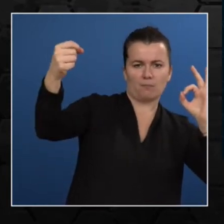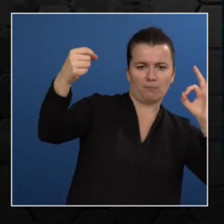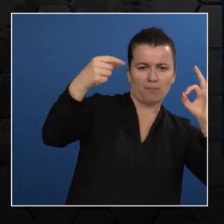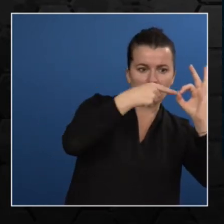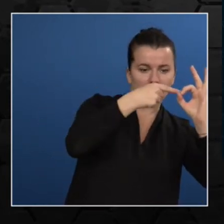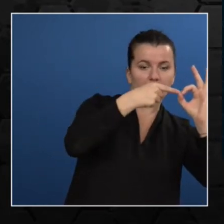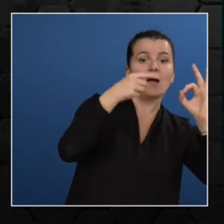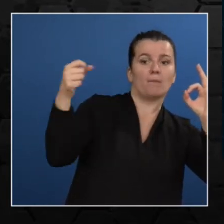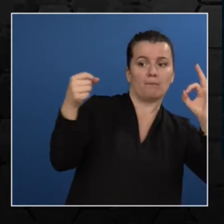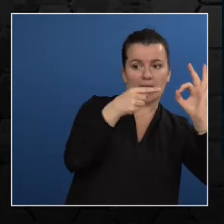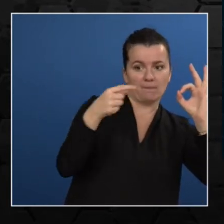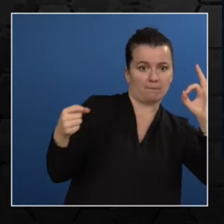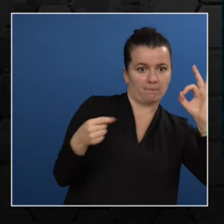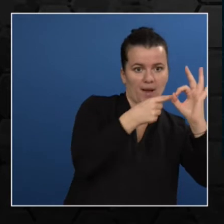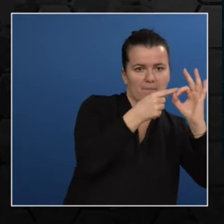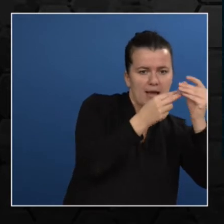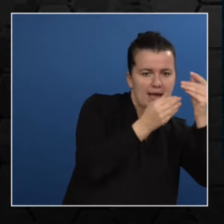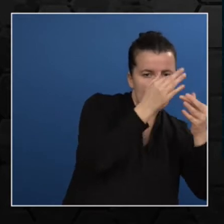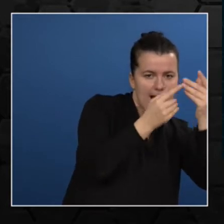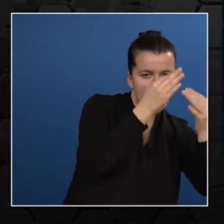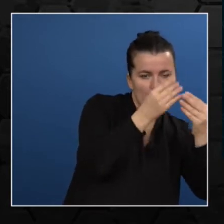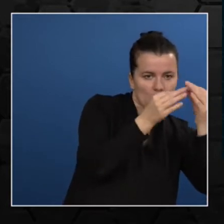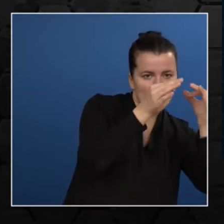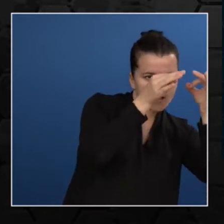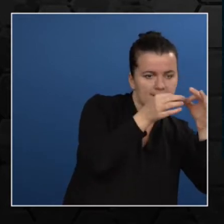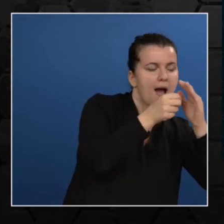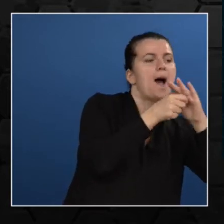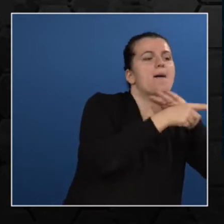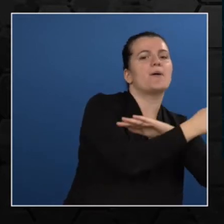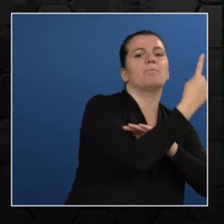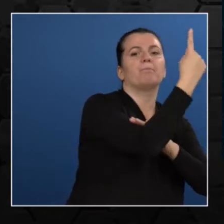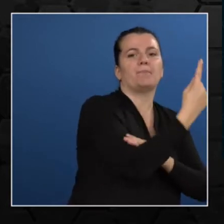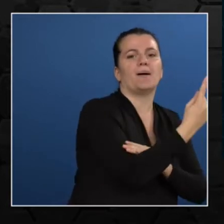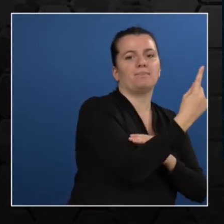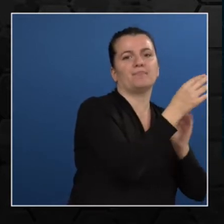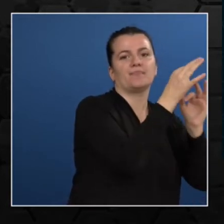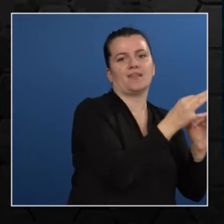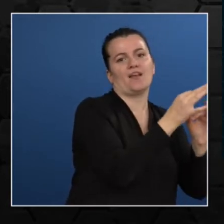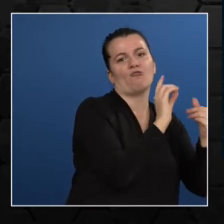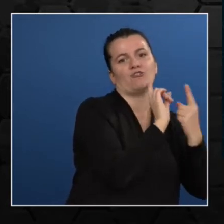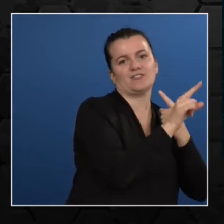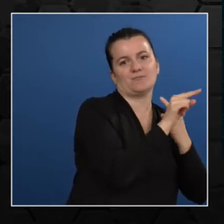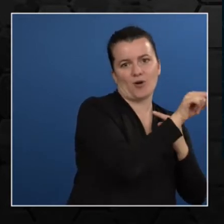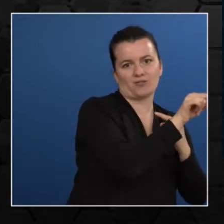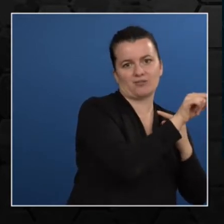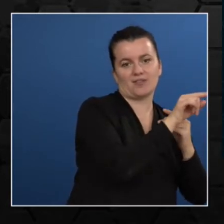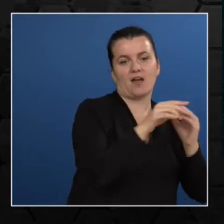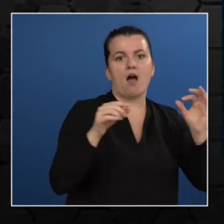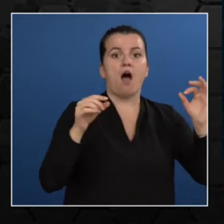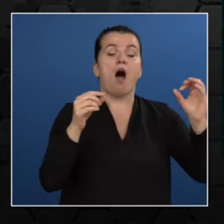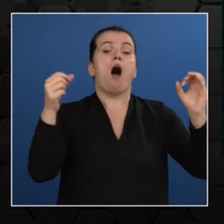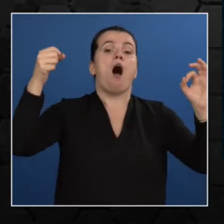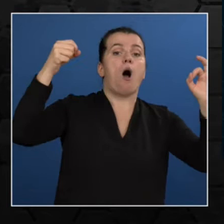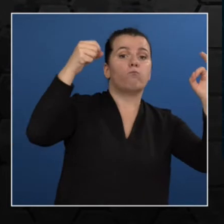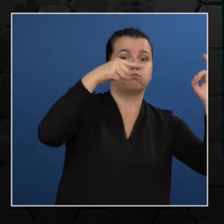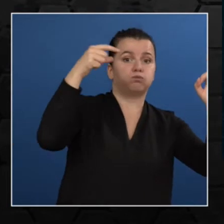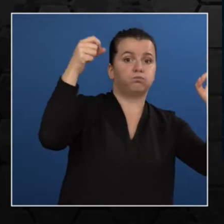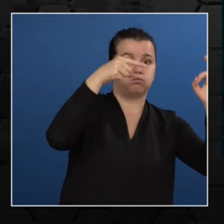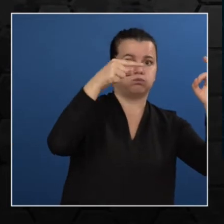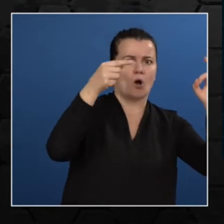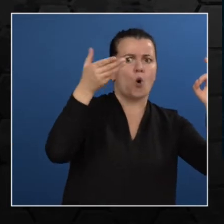So we're going to multiply the input with their respective weights and at the end we're going to get a weight sum.